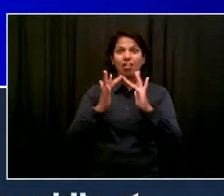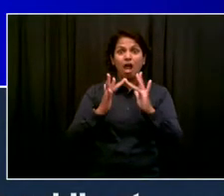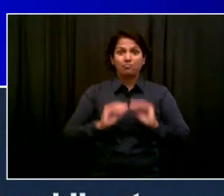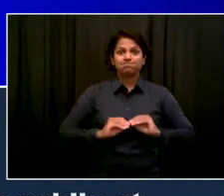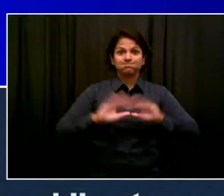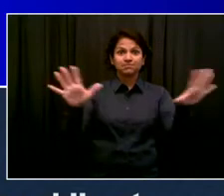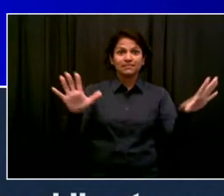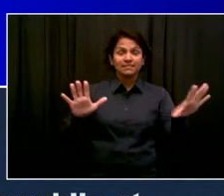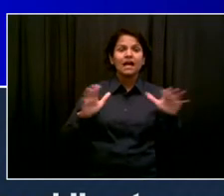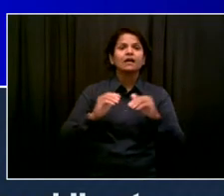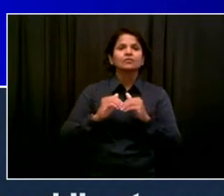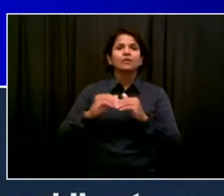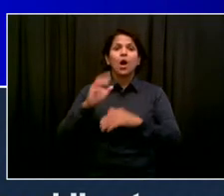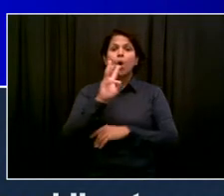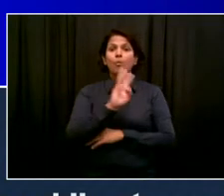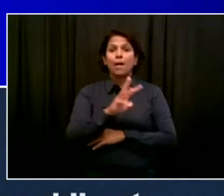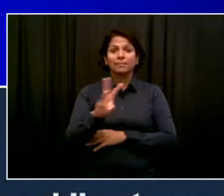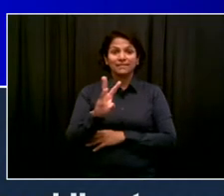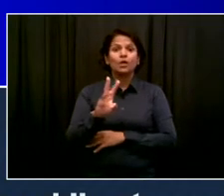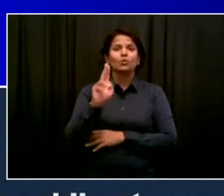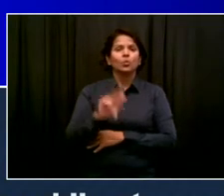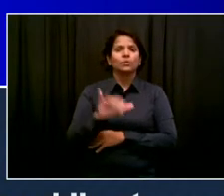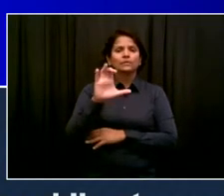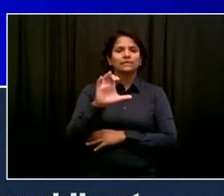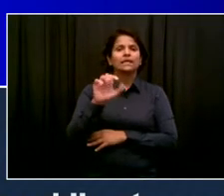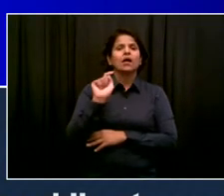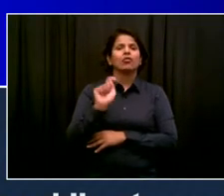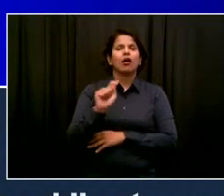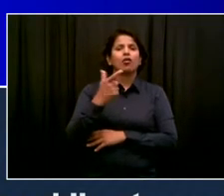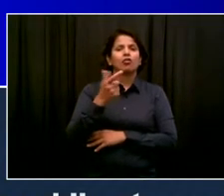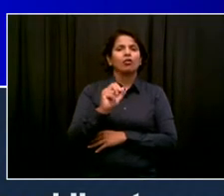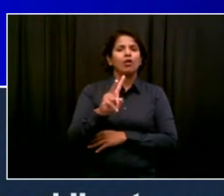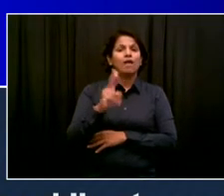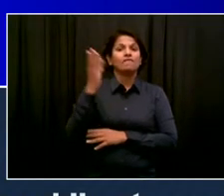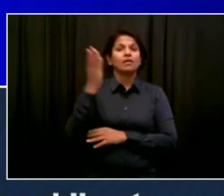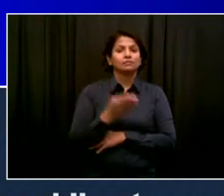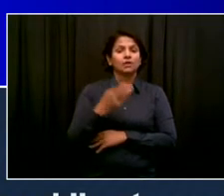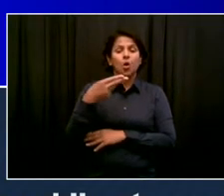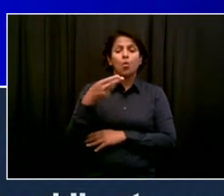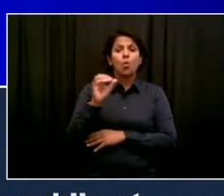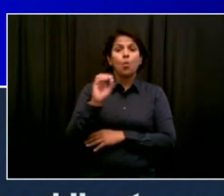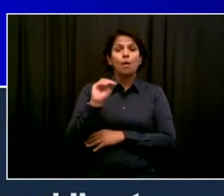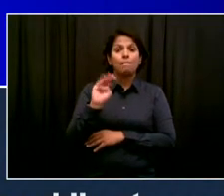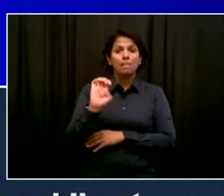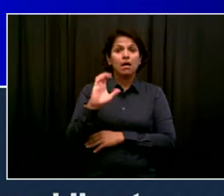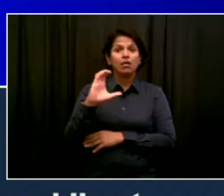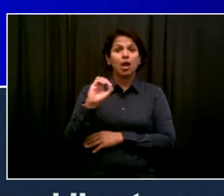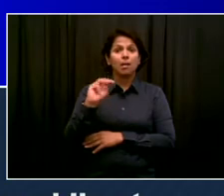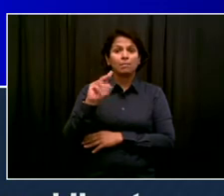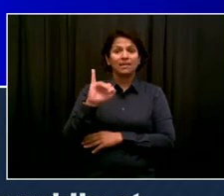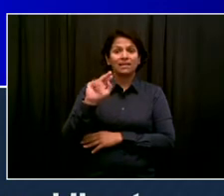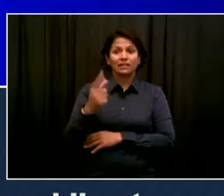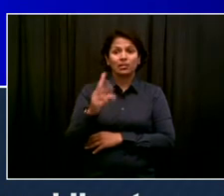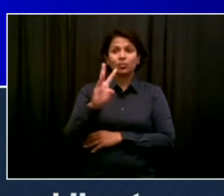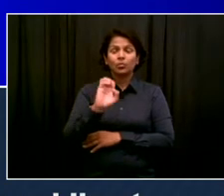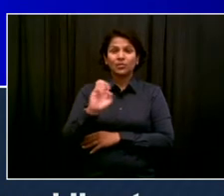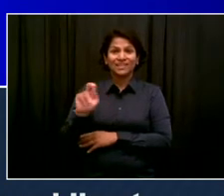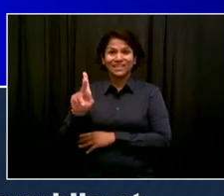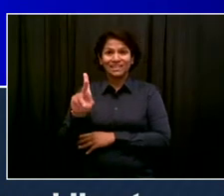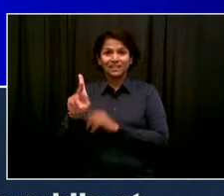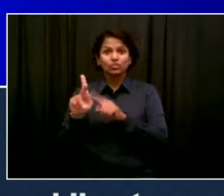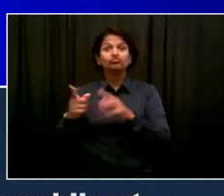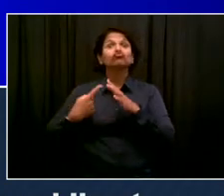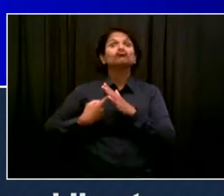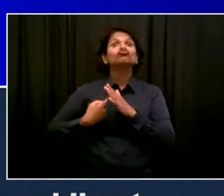week. And if you don't get tickets today, there's going to be batches of tickets released on Tuesday, 7 a.m., Wednesday at 9 p.m. So, it's going to be absolutely